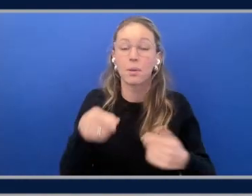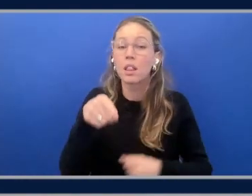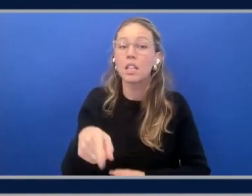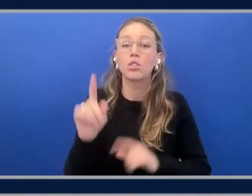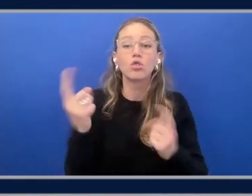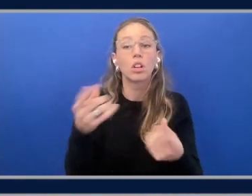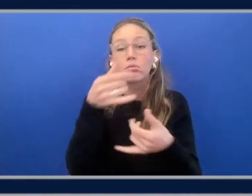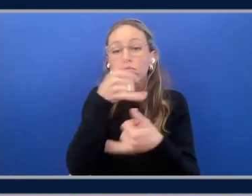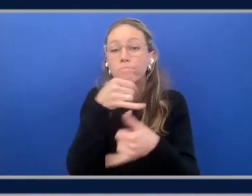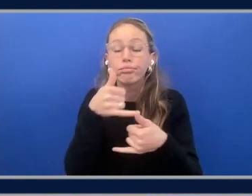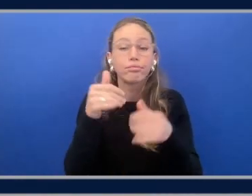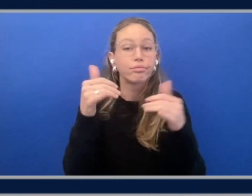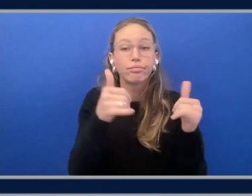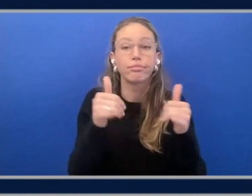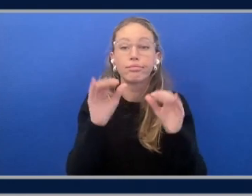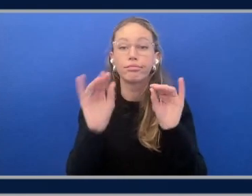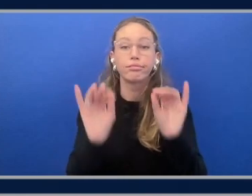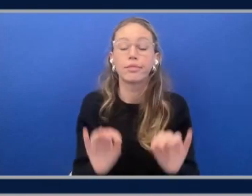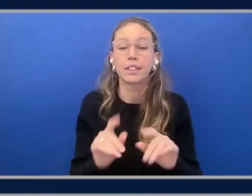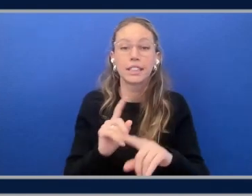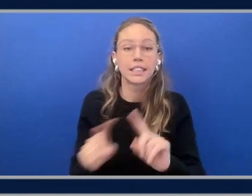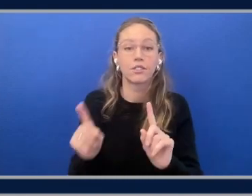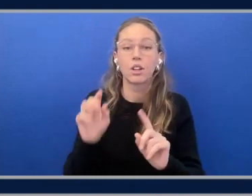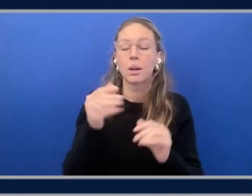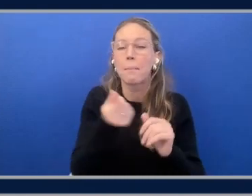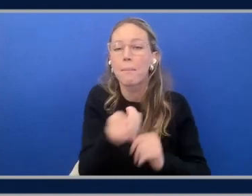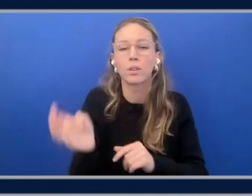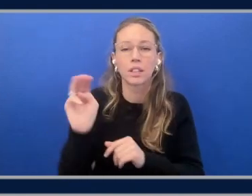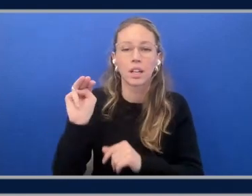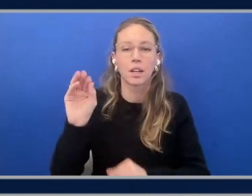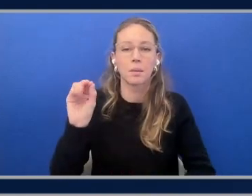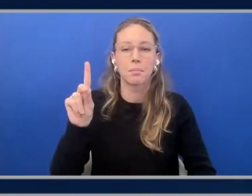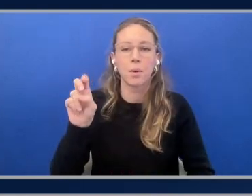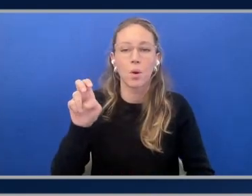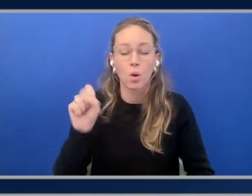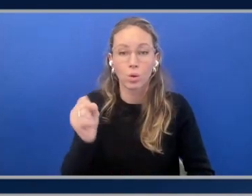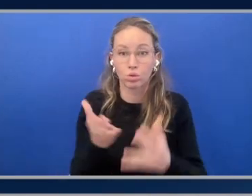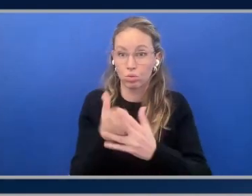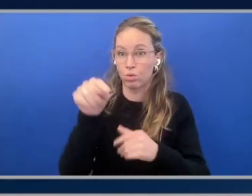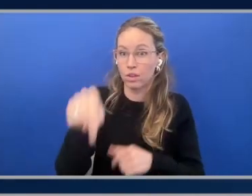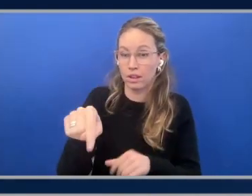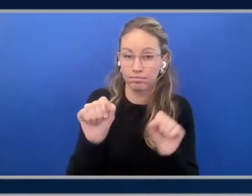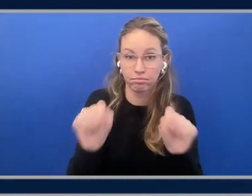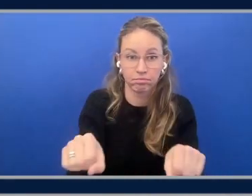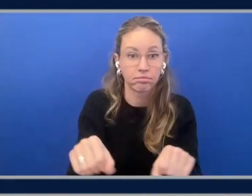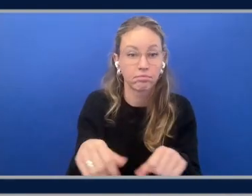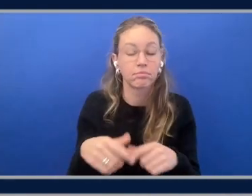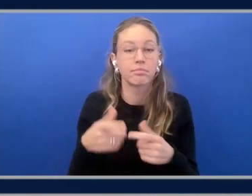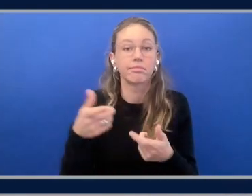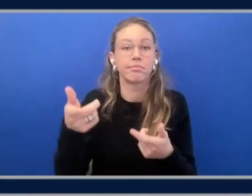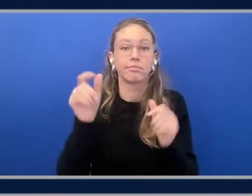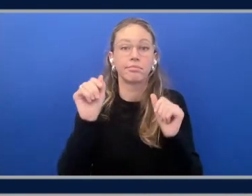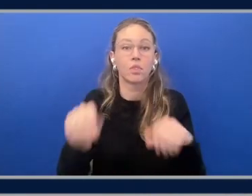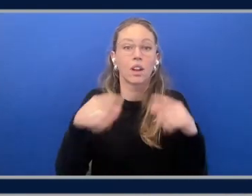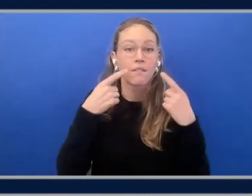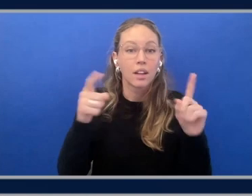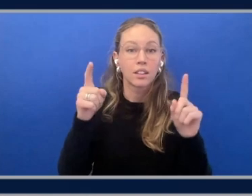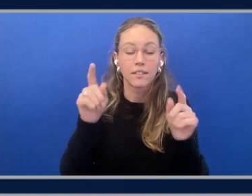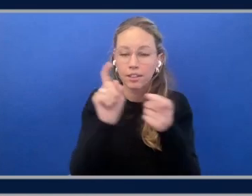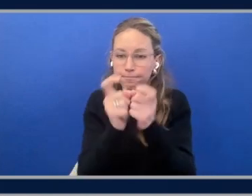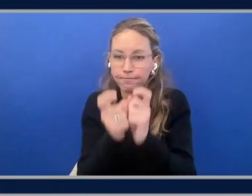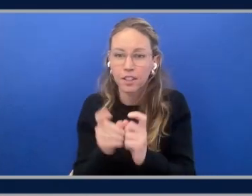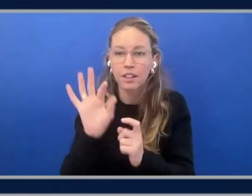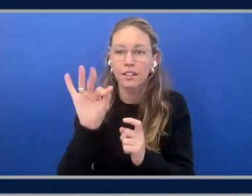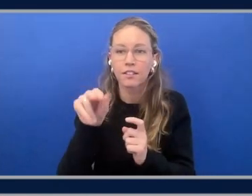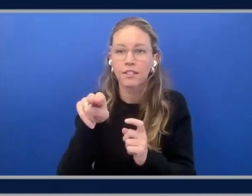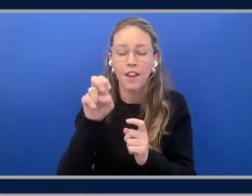off, being able to put multimodal workloads in through this, being able to effectively fine-tune down to the nth degree